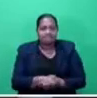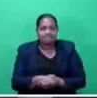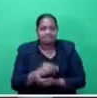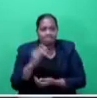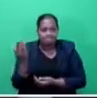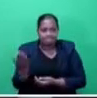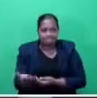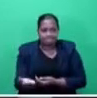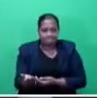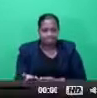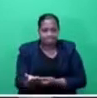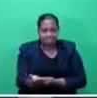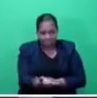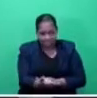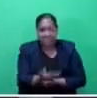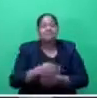Thank you, Mr. Speaker, sir. for allowing me the opportunity.